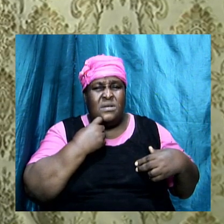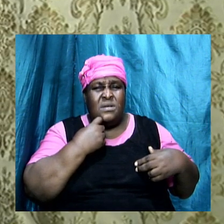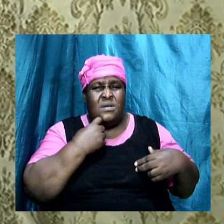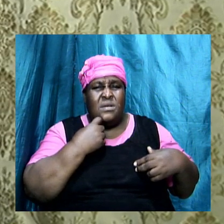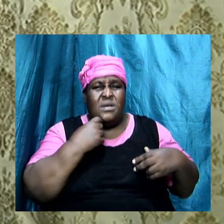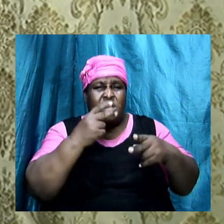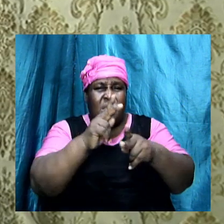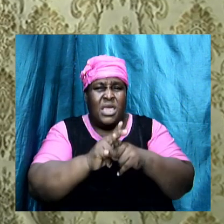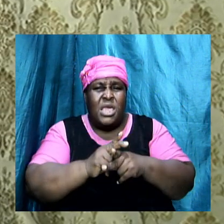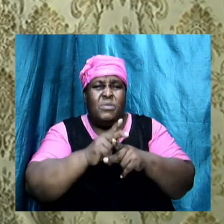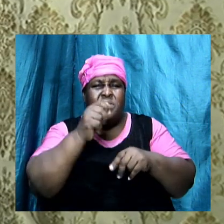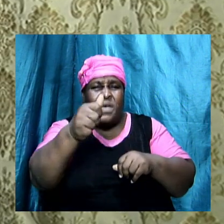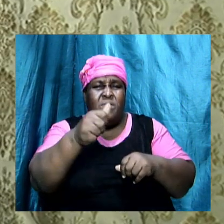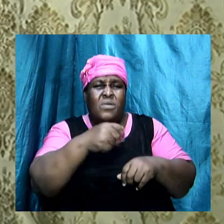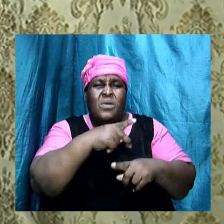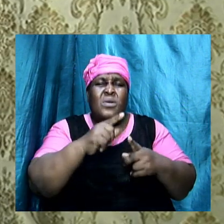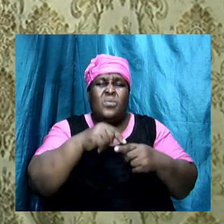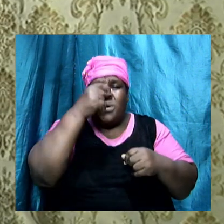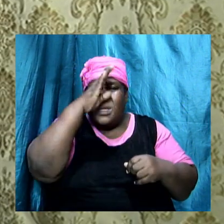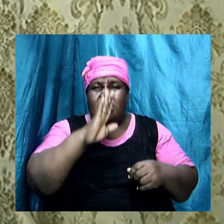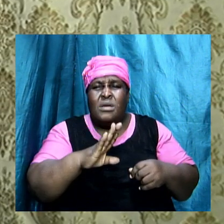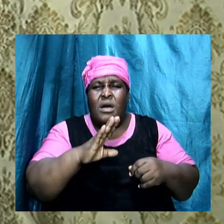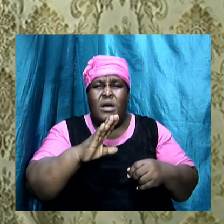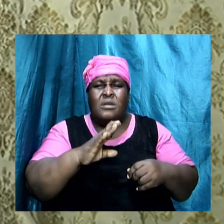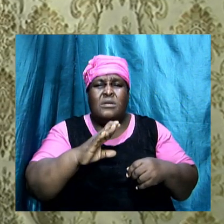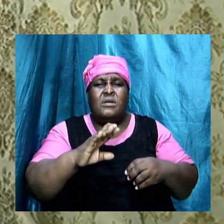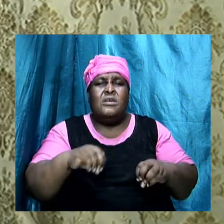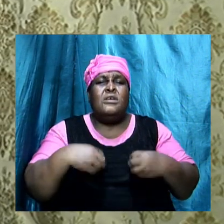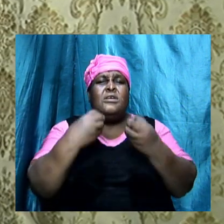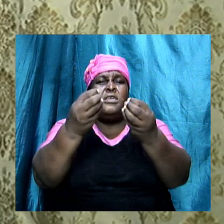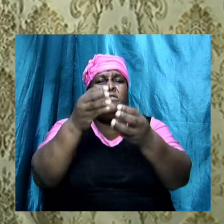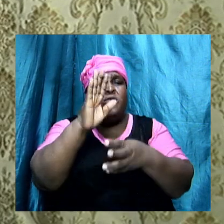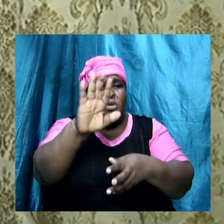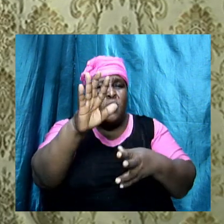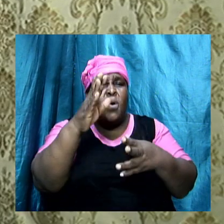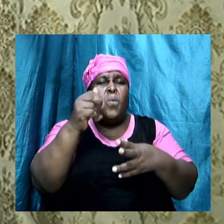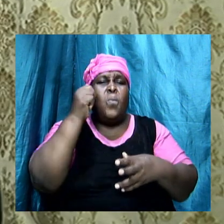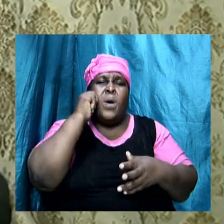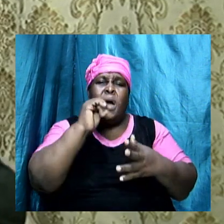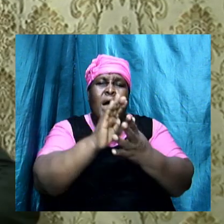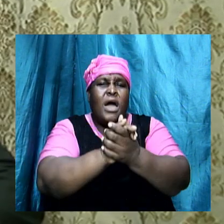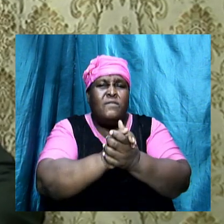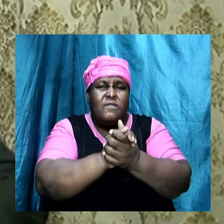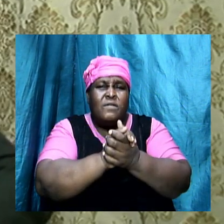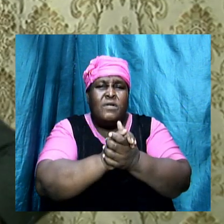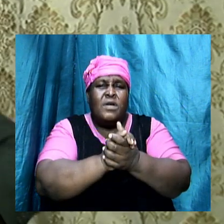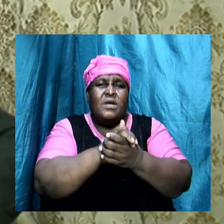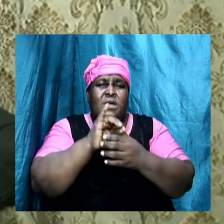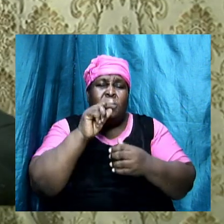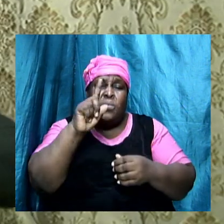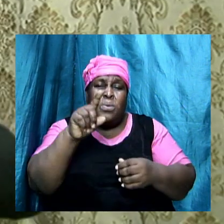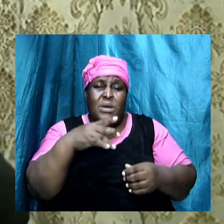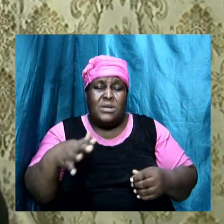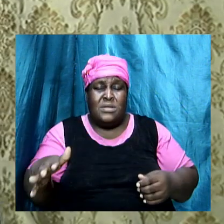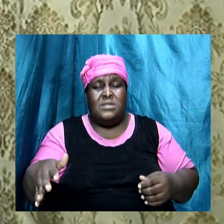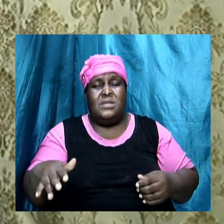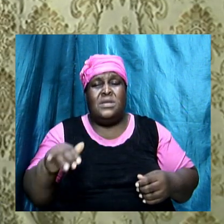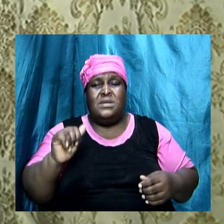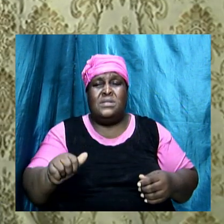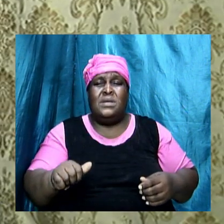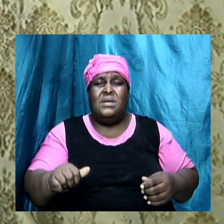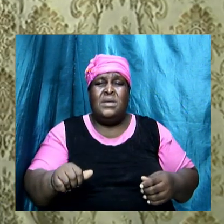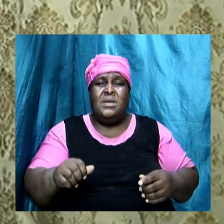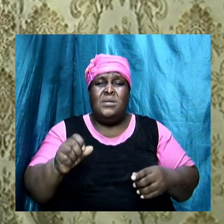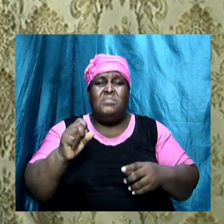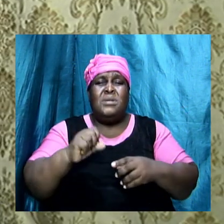When God gives you that partner, and this is one of the things that let the society so loose, because we just look at sex as